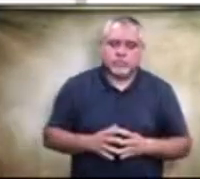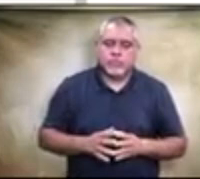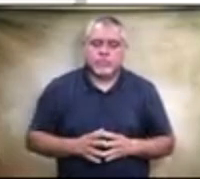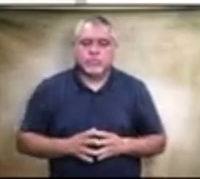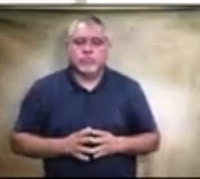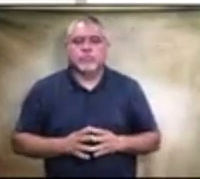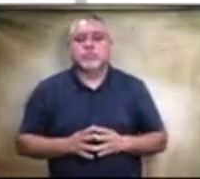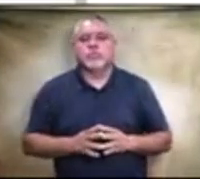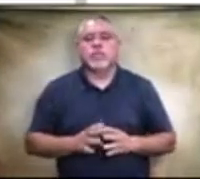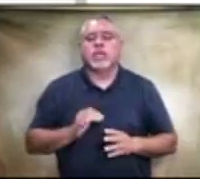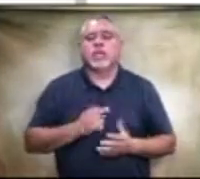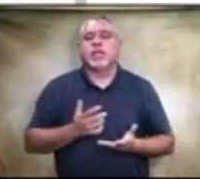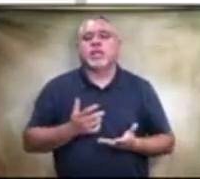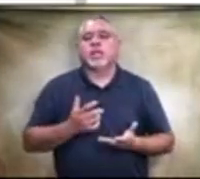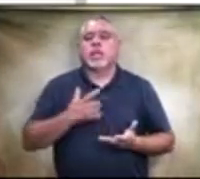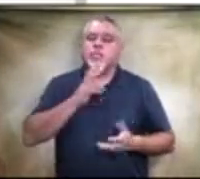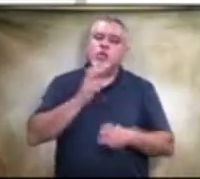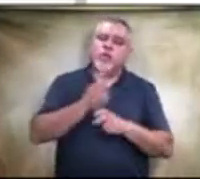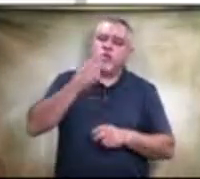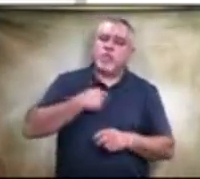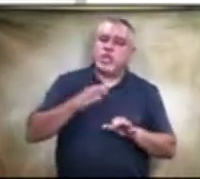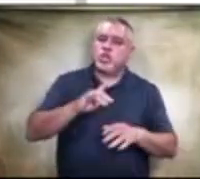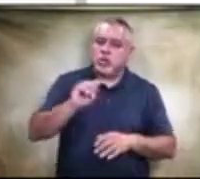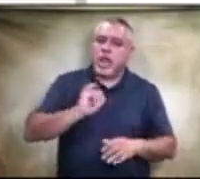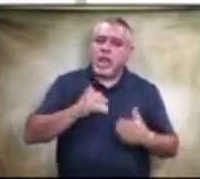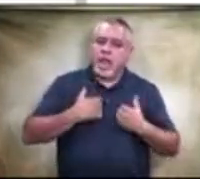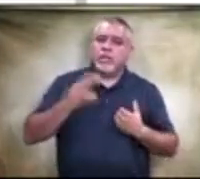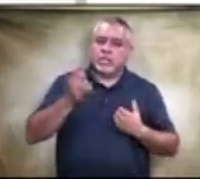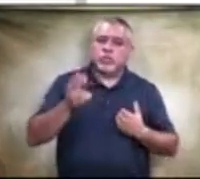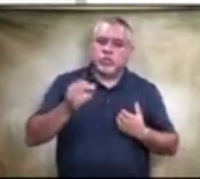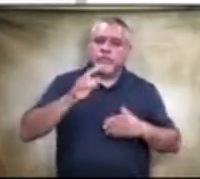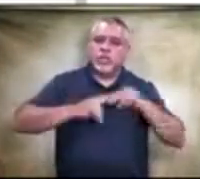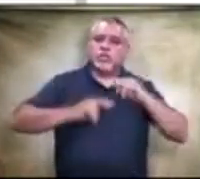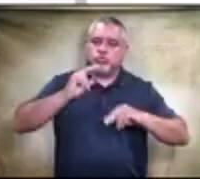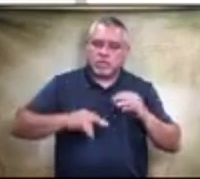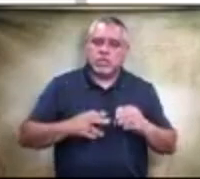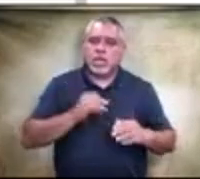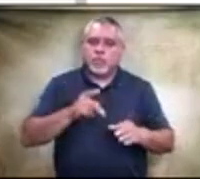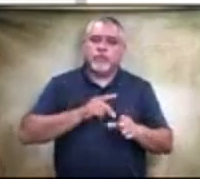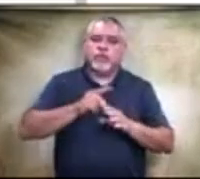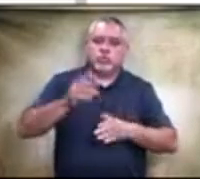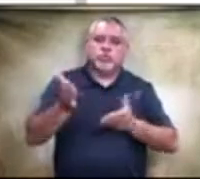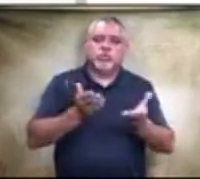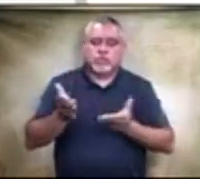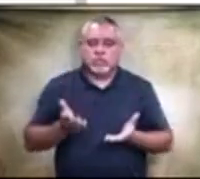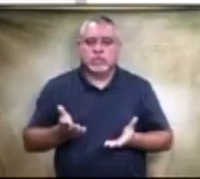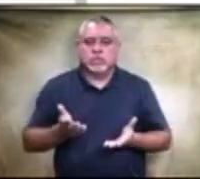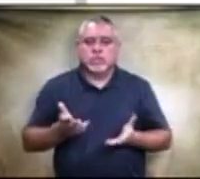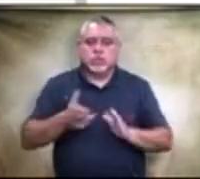Now, I, it would be hard for me to do it and I have a history of construction and professional services contracts,